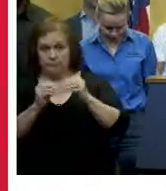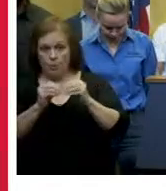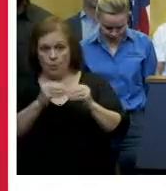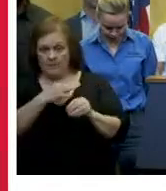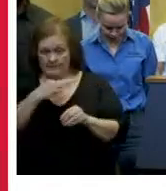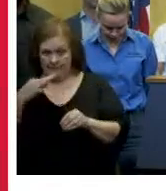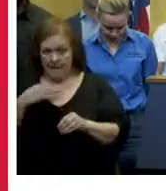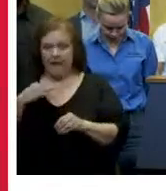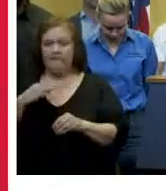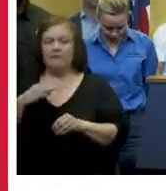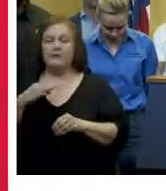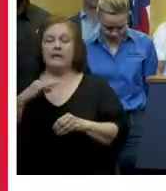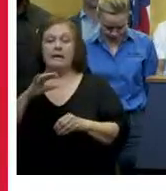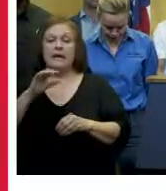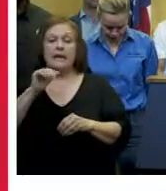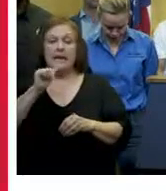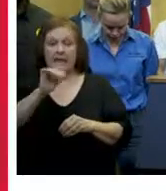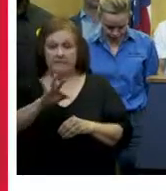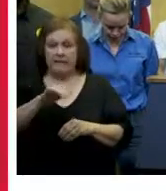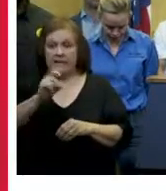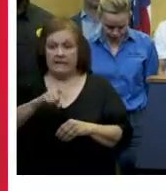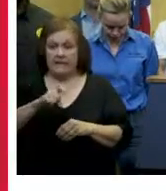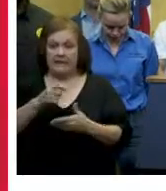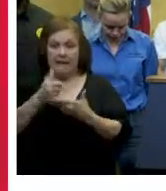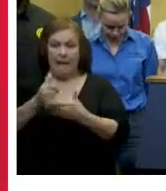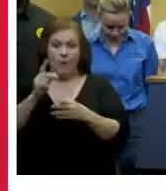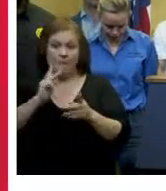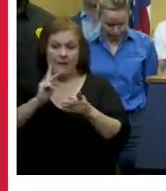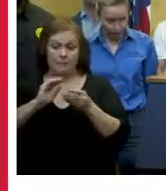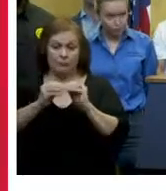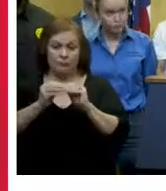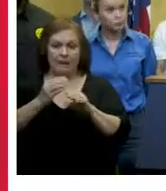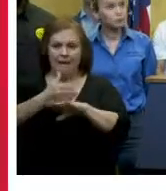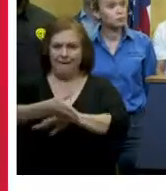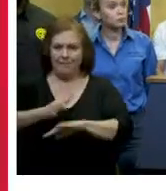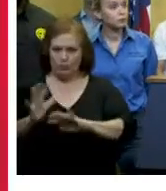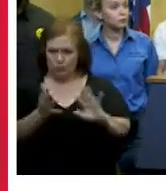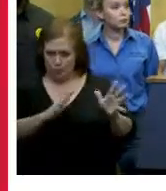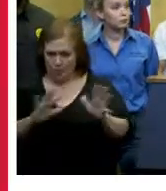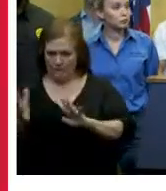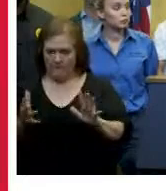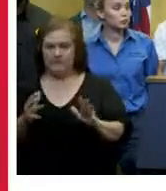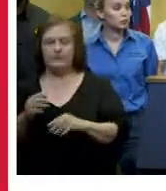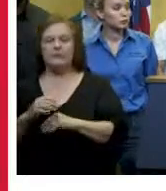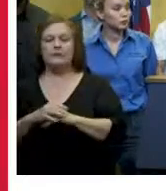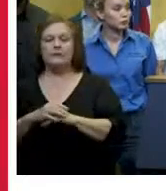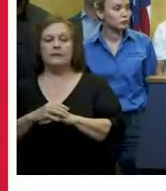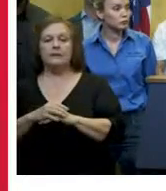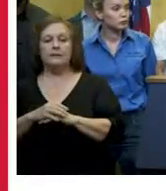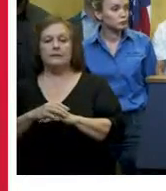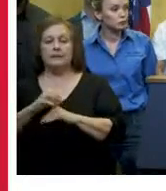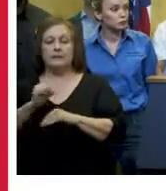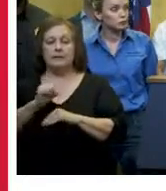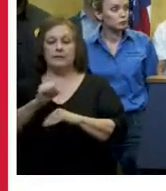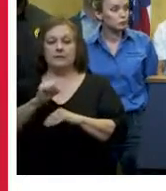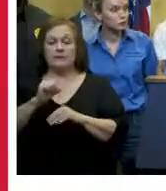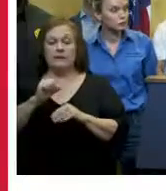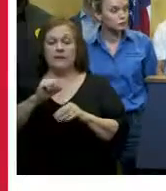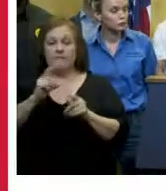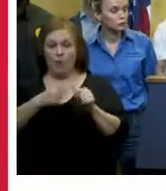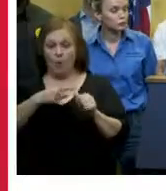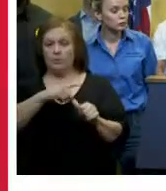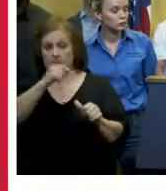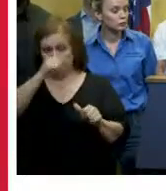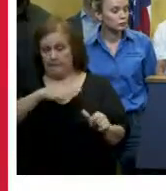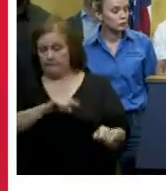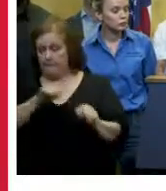restoration efforts when it is safe to do so restoration efforts proceed in an orderly matter scouts begin with assessment then